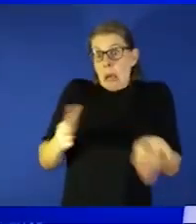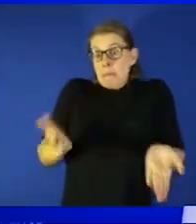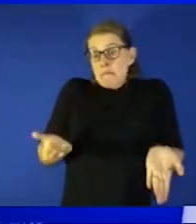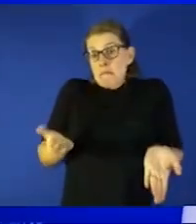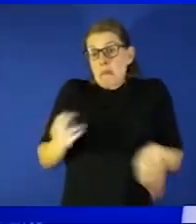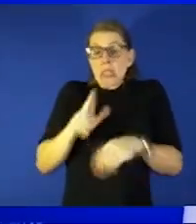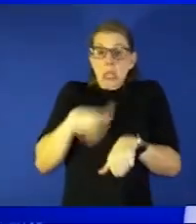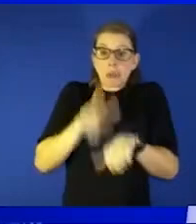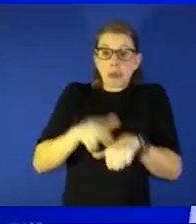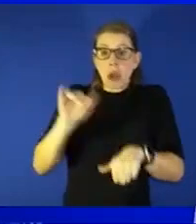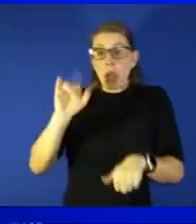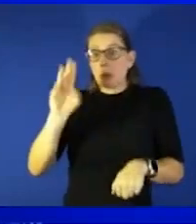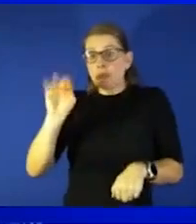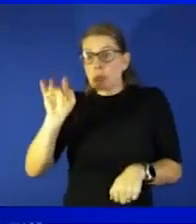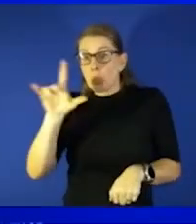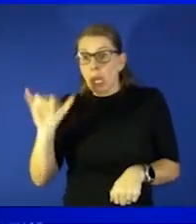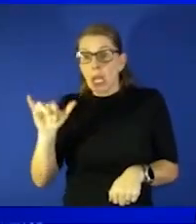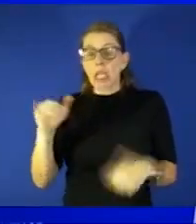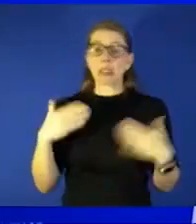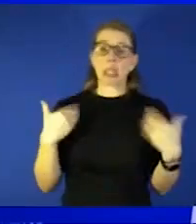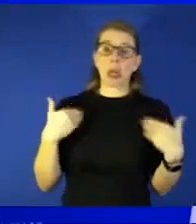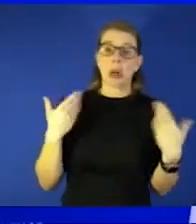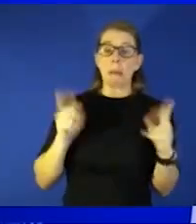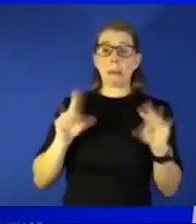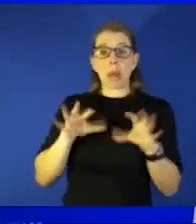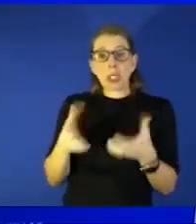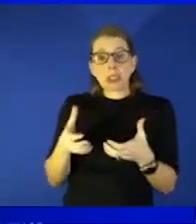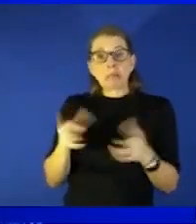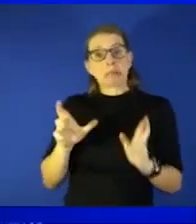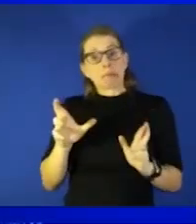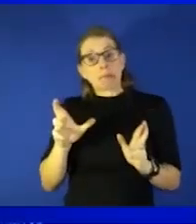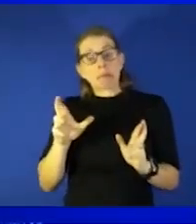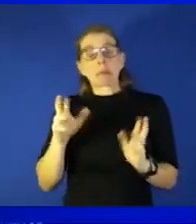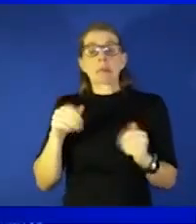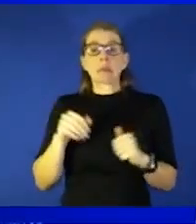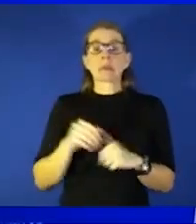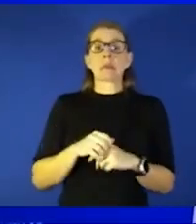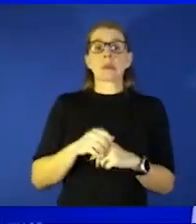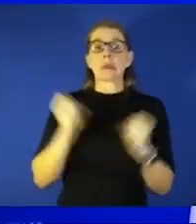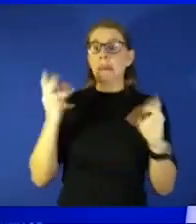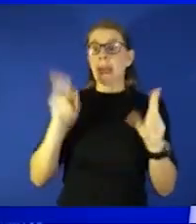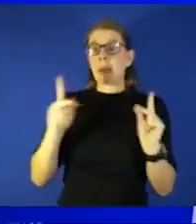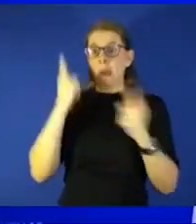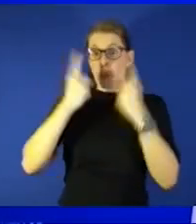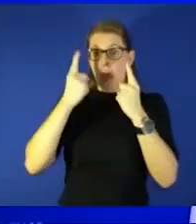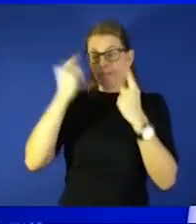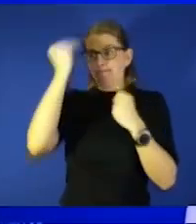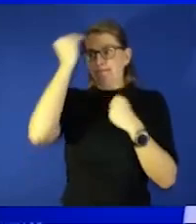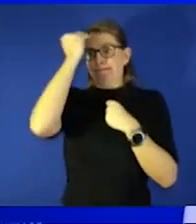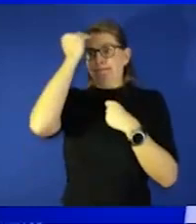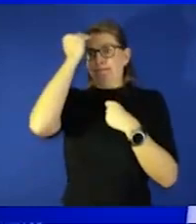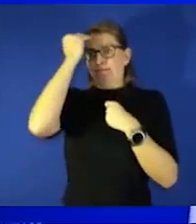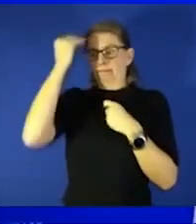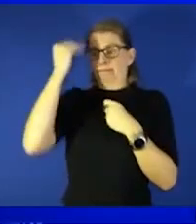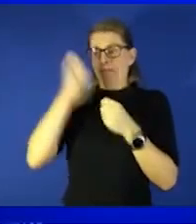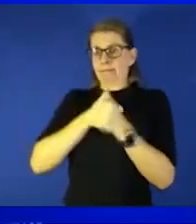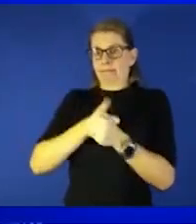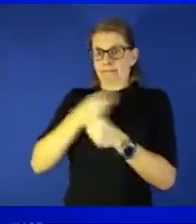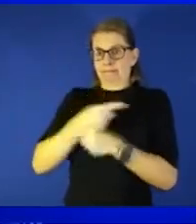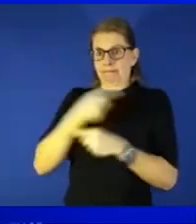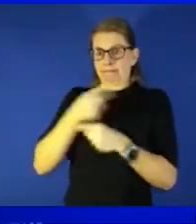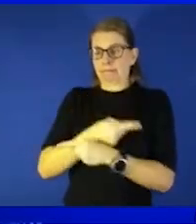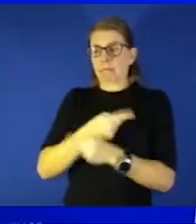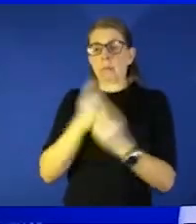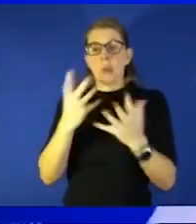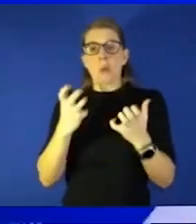immunity younger population you know we do have a lot of people who are thoughtful and conscious about doing things and and wanting uh